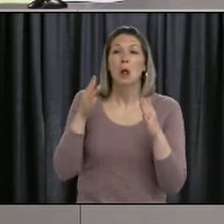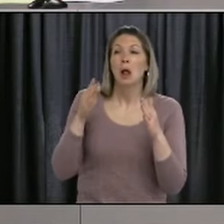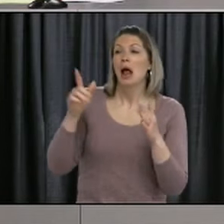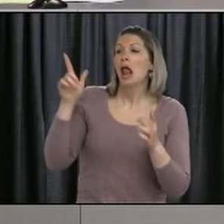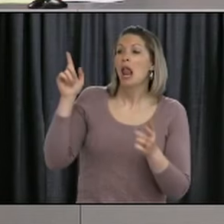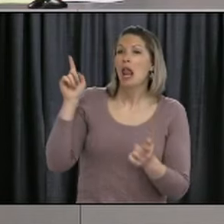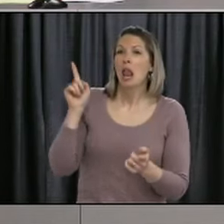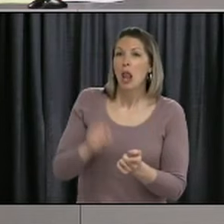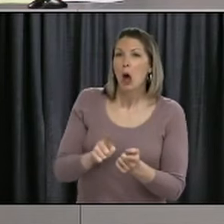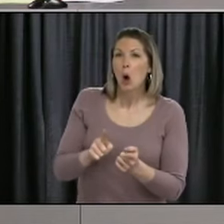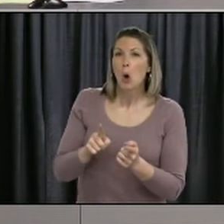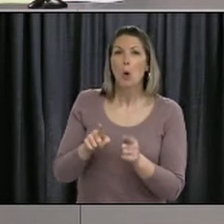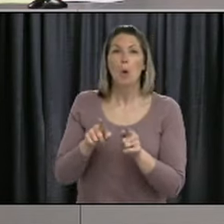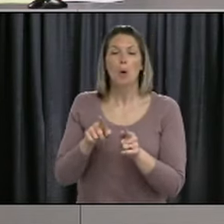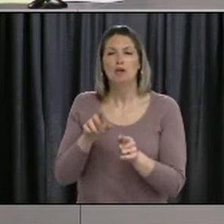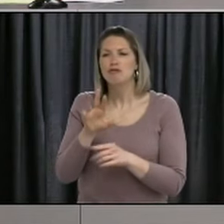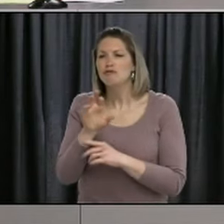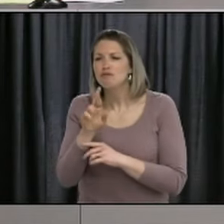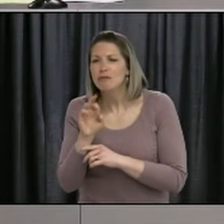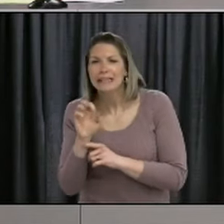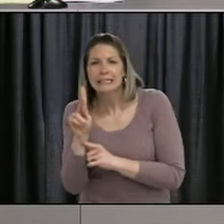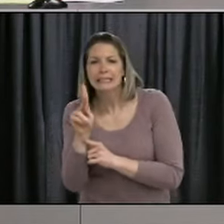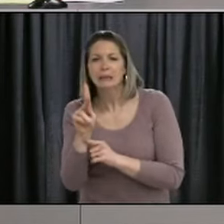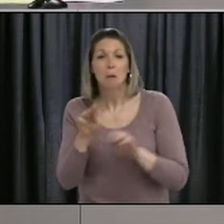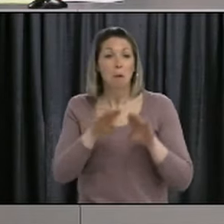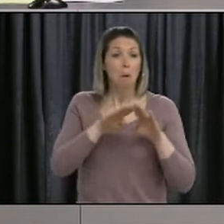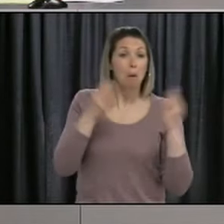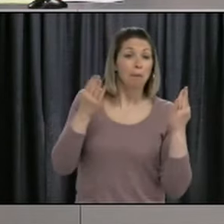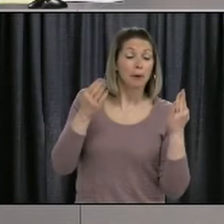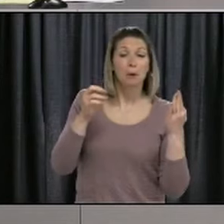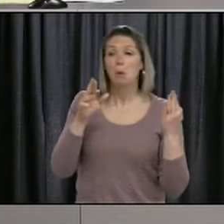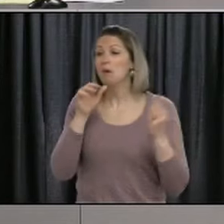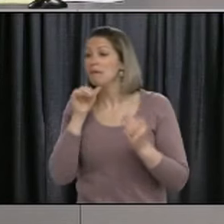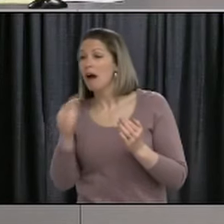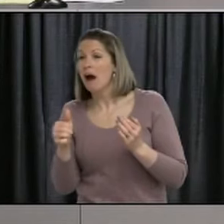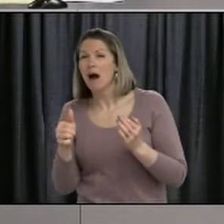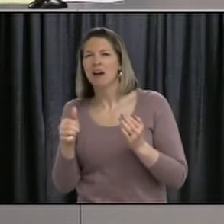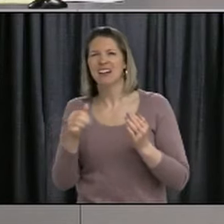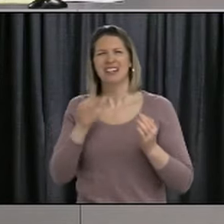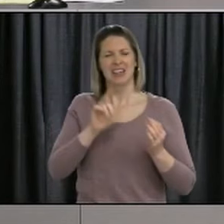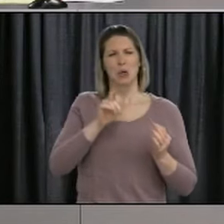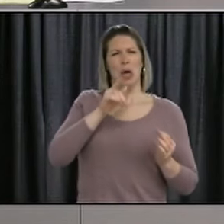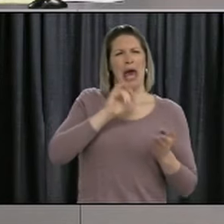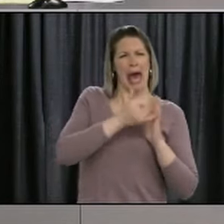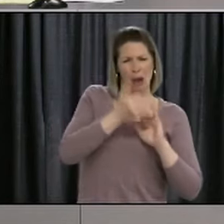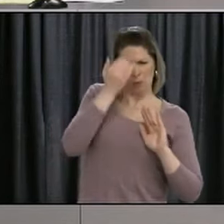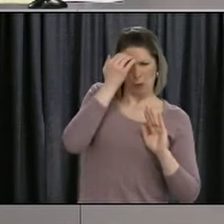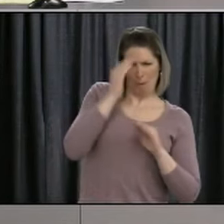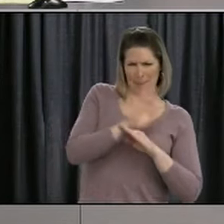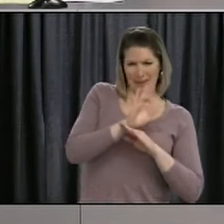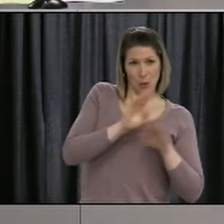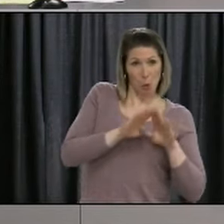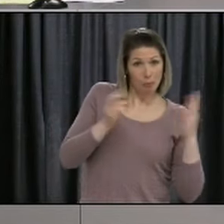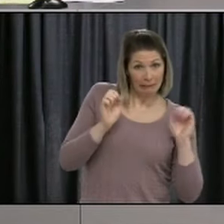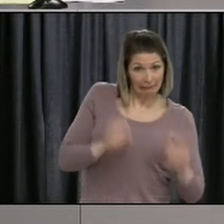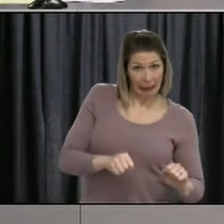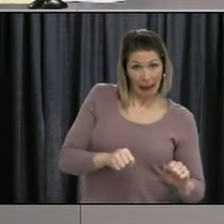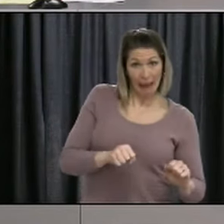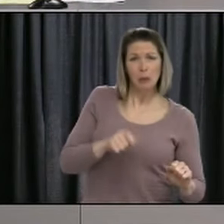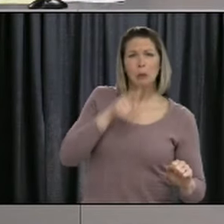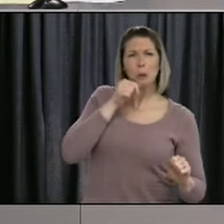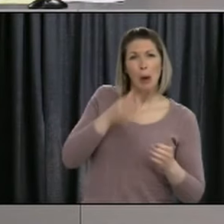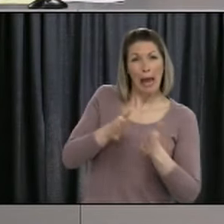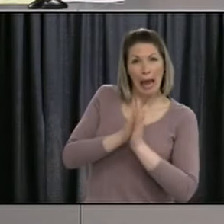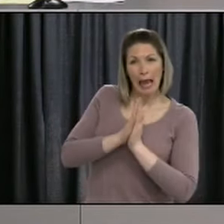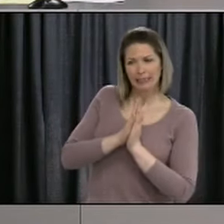if they're low-risk, medium, and so forth. Will this be included with that business guidance team as to how people will understand where they fall?